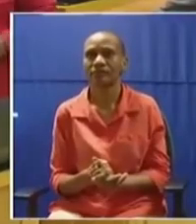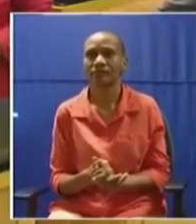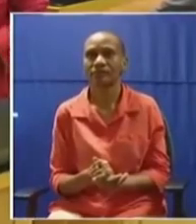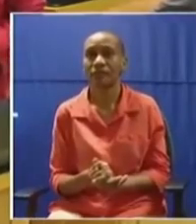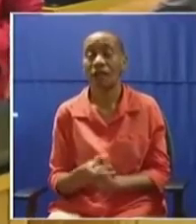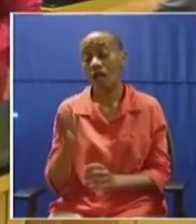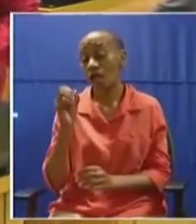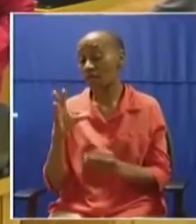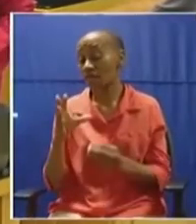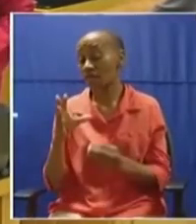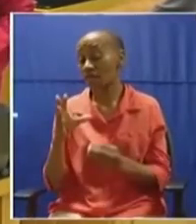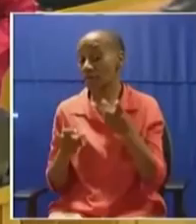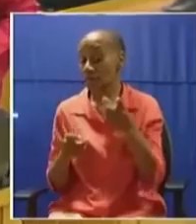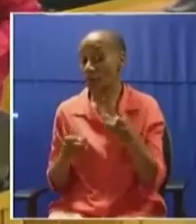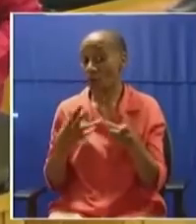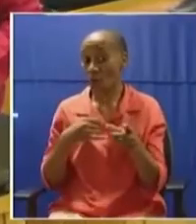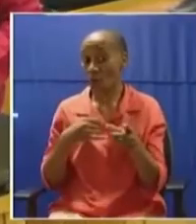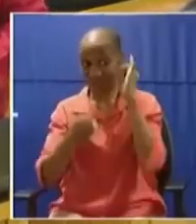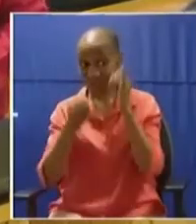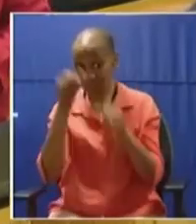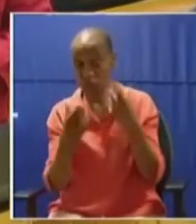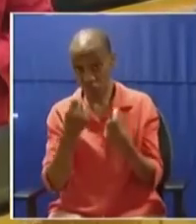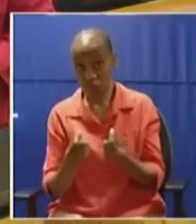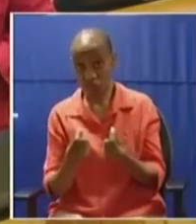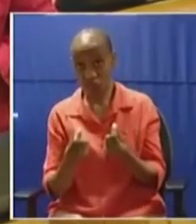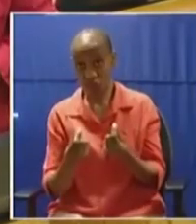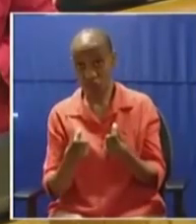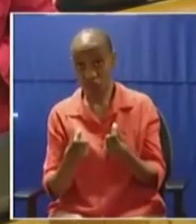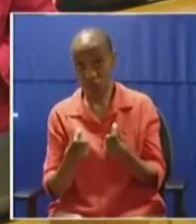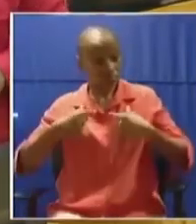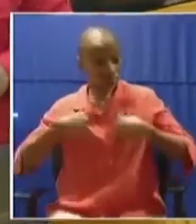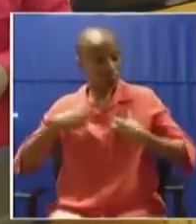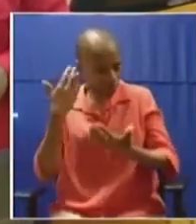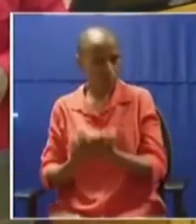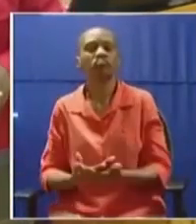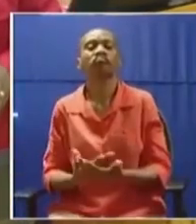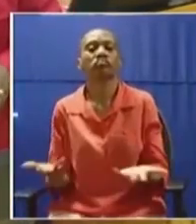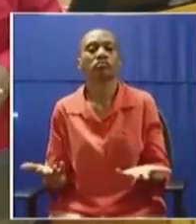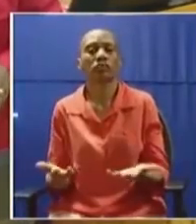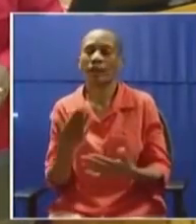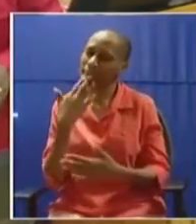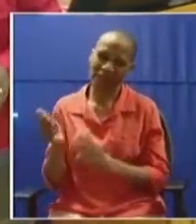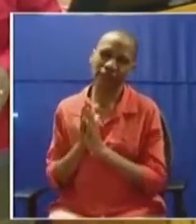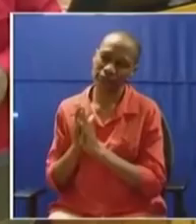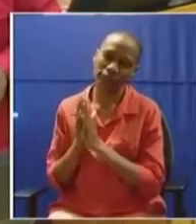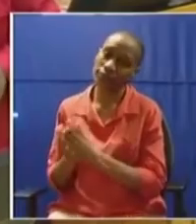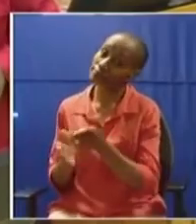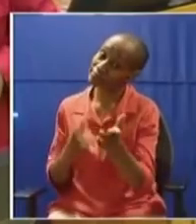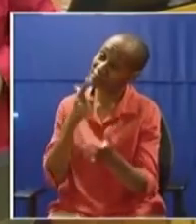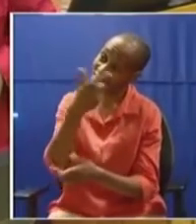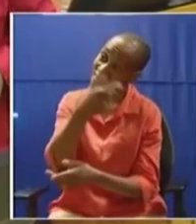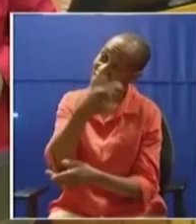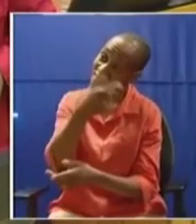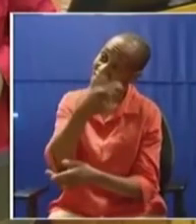Groeneweld wants us to get to insults, I think we are more capable than him. Can you please just tell him to